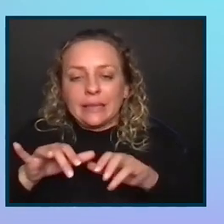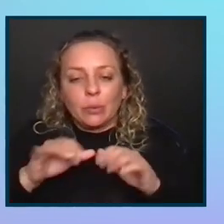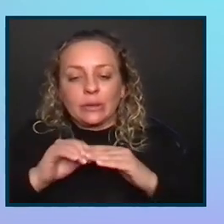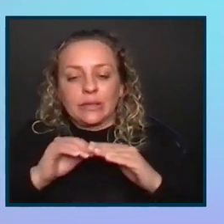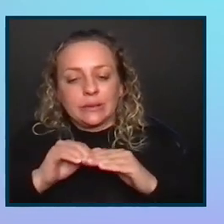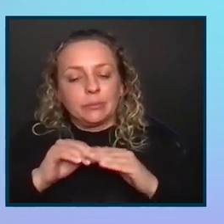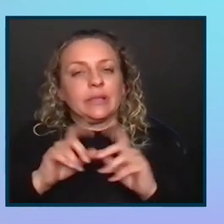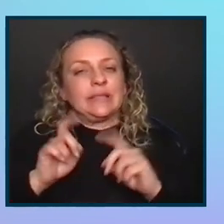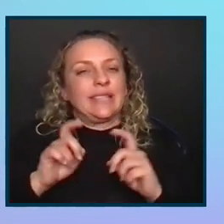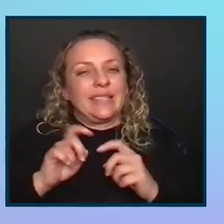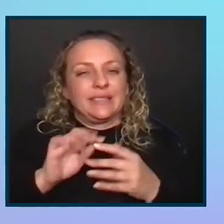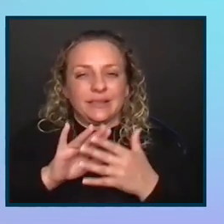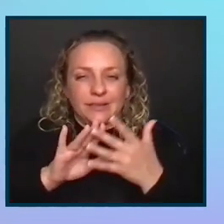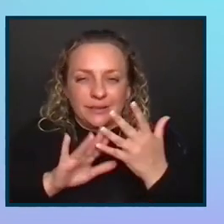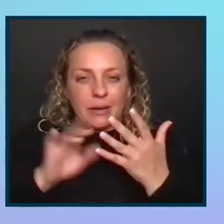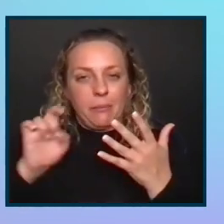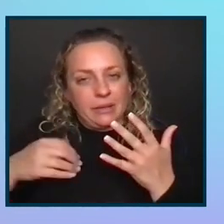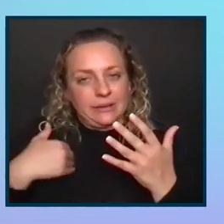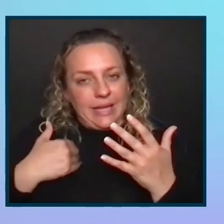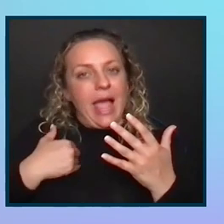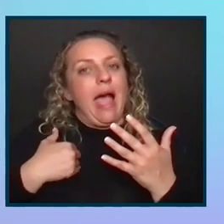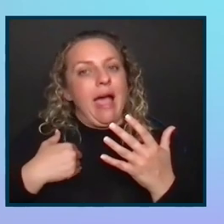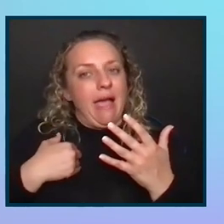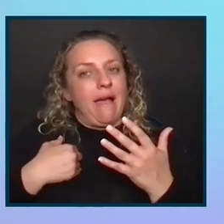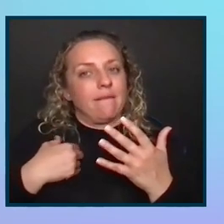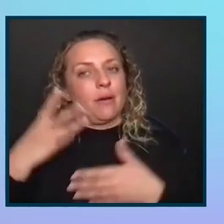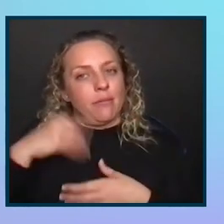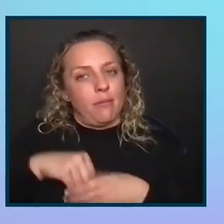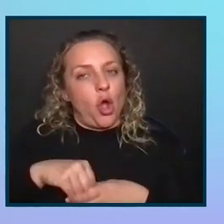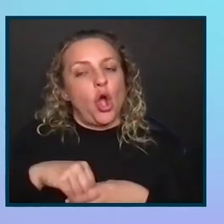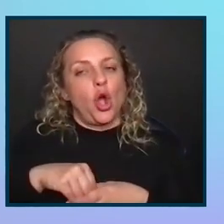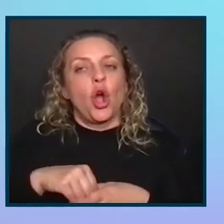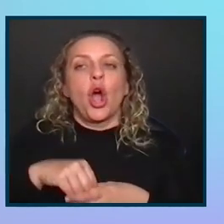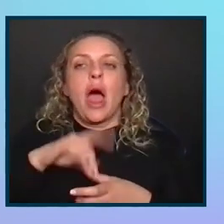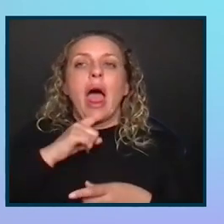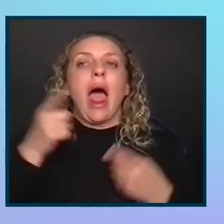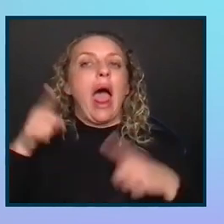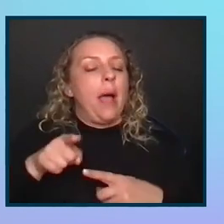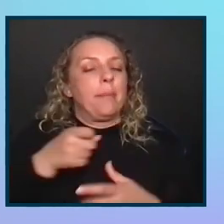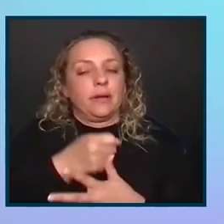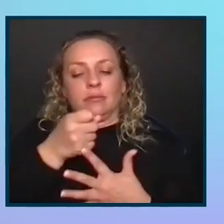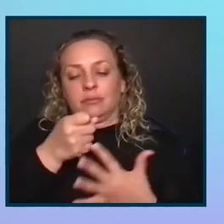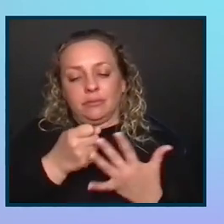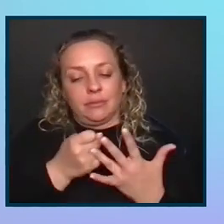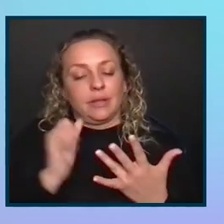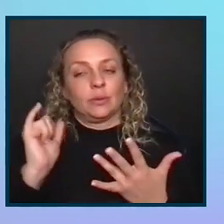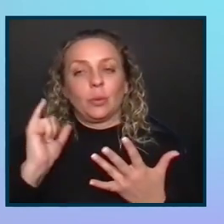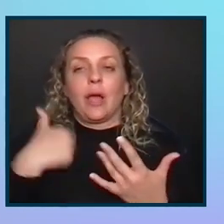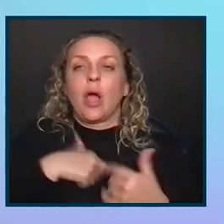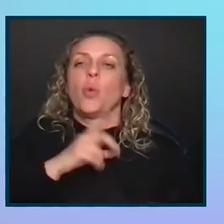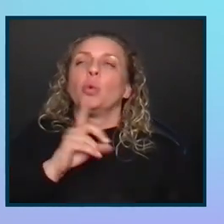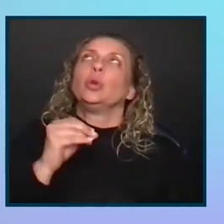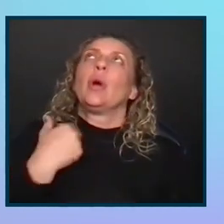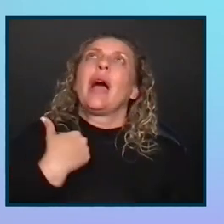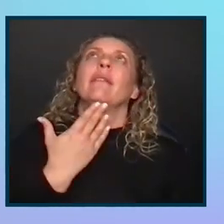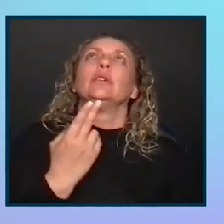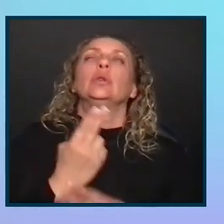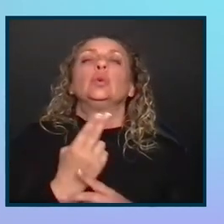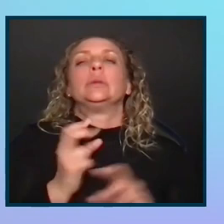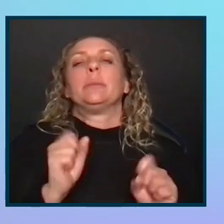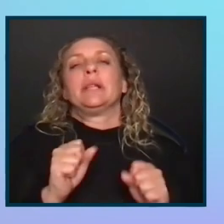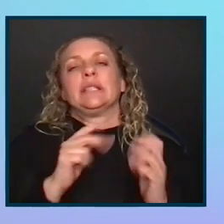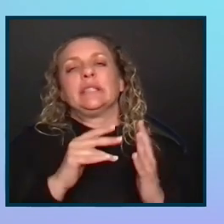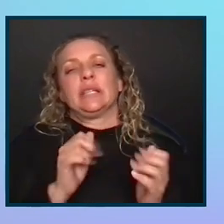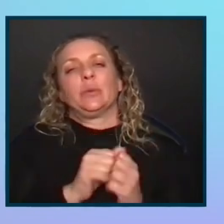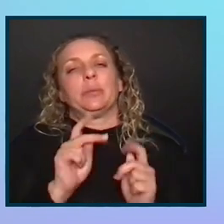those are kind of the must have stakes, and having that happen as well. And then we do have usability studies